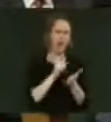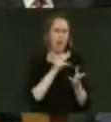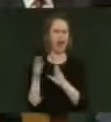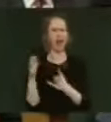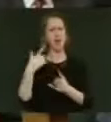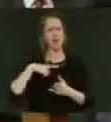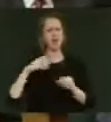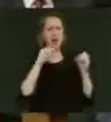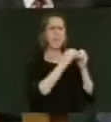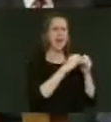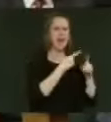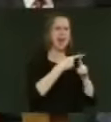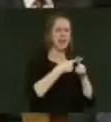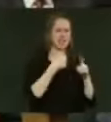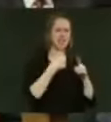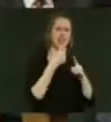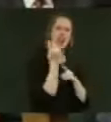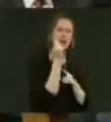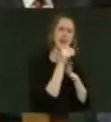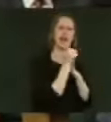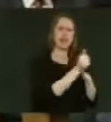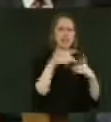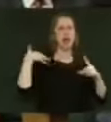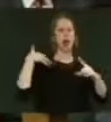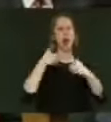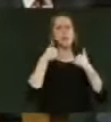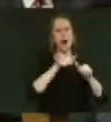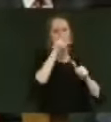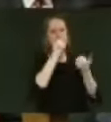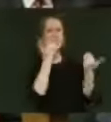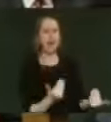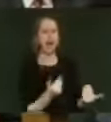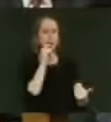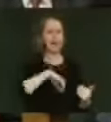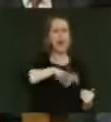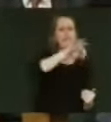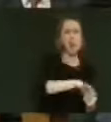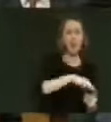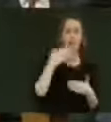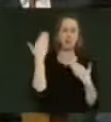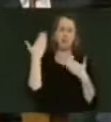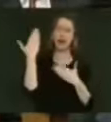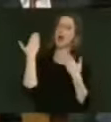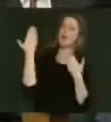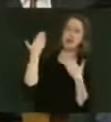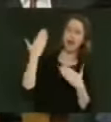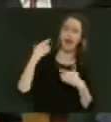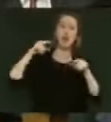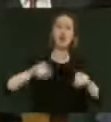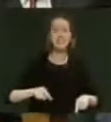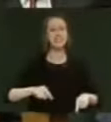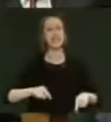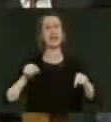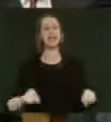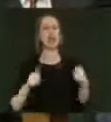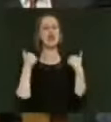so, because Bill English's economic leadership has allowed us to do it and afford it. Mr Speaker, Mr Speaker, this is